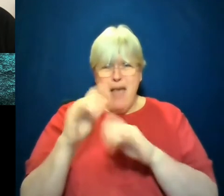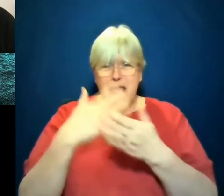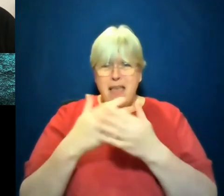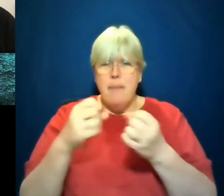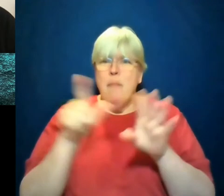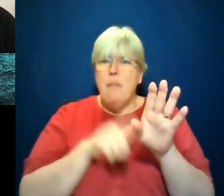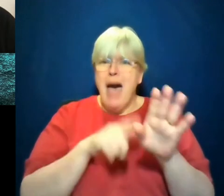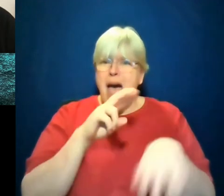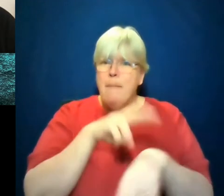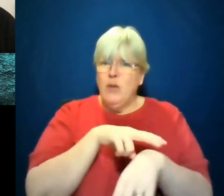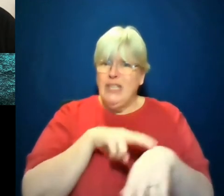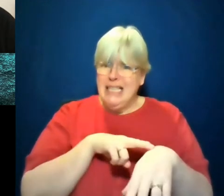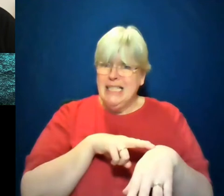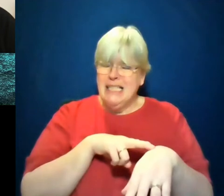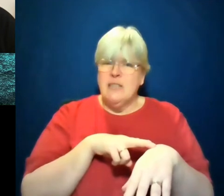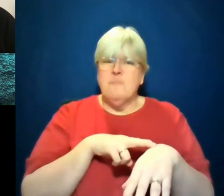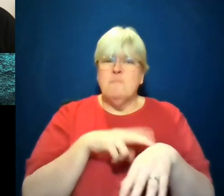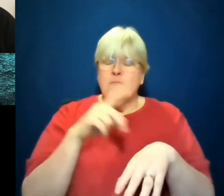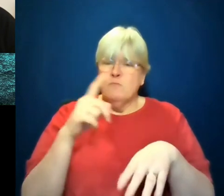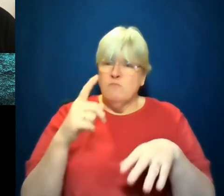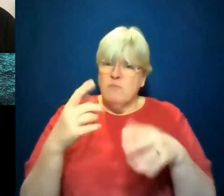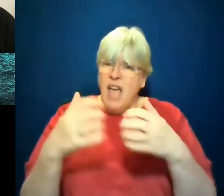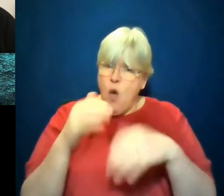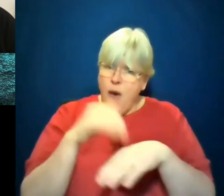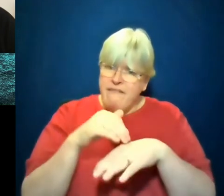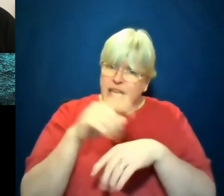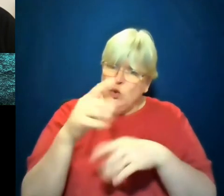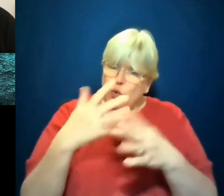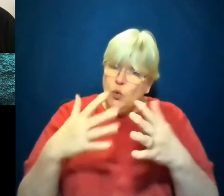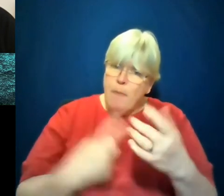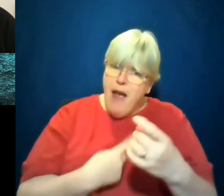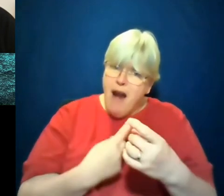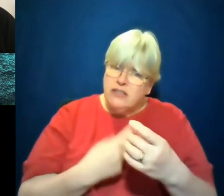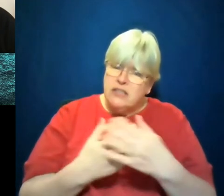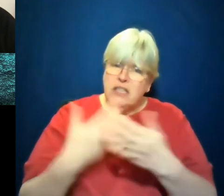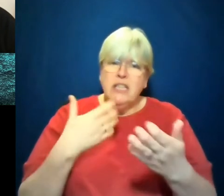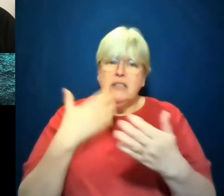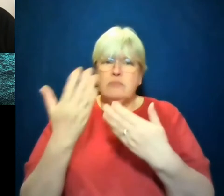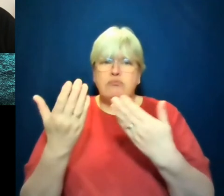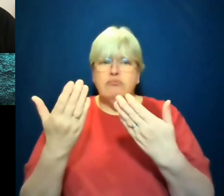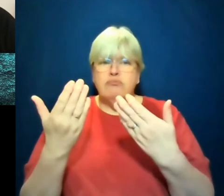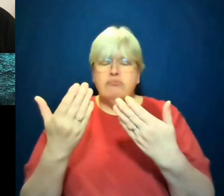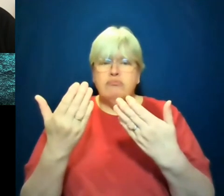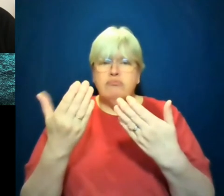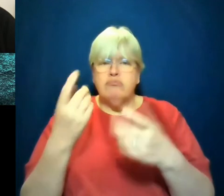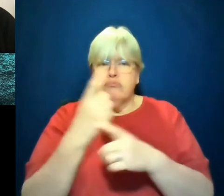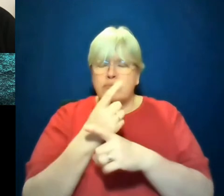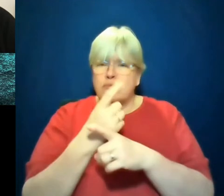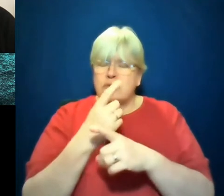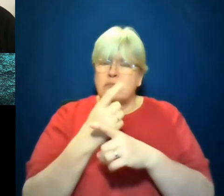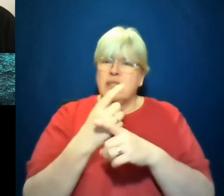felt to you obviously personally, but also how it kind of feeds into the idea of talking about justice and crime and retribution